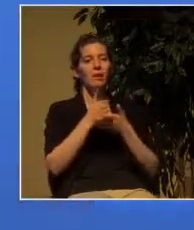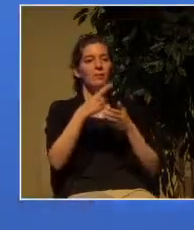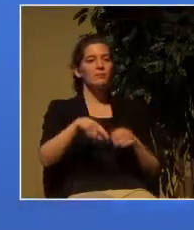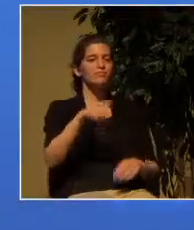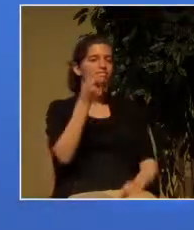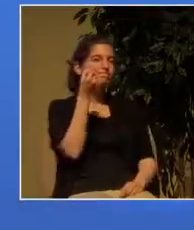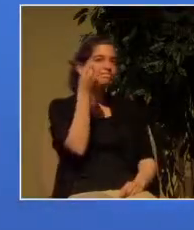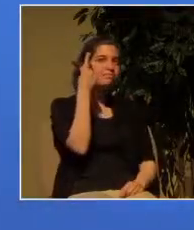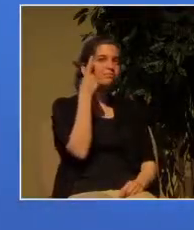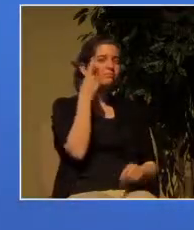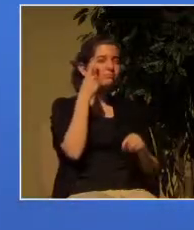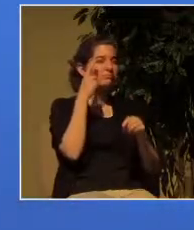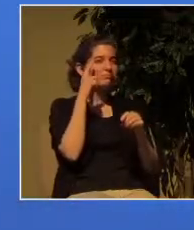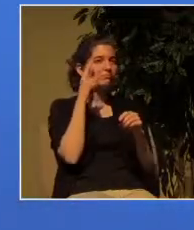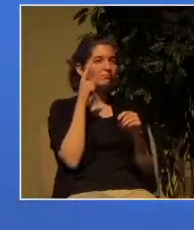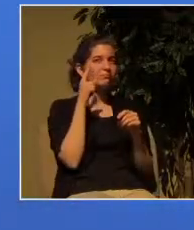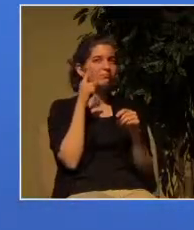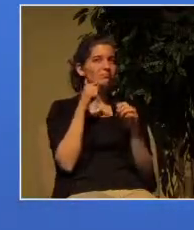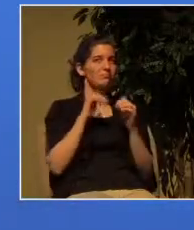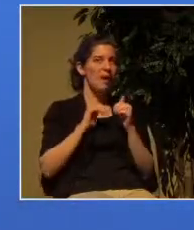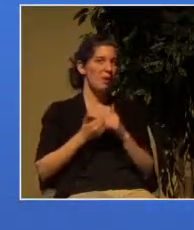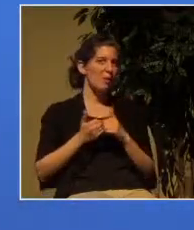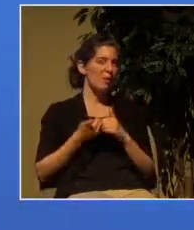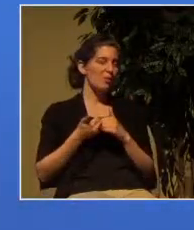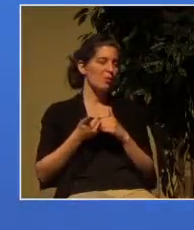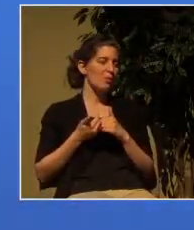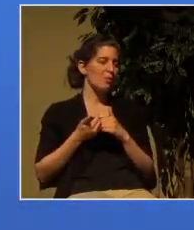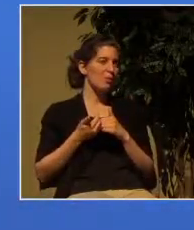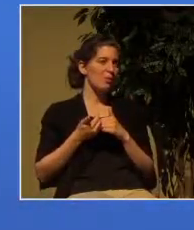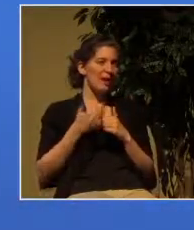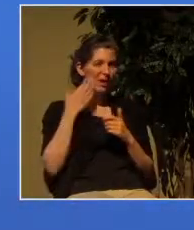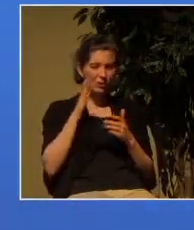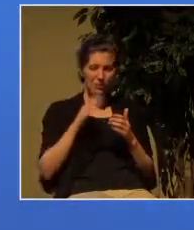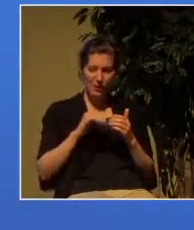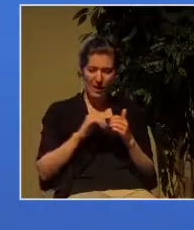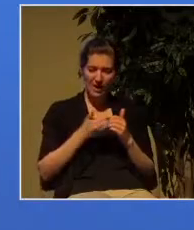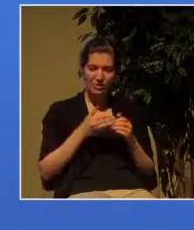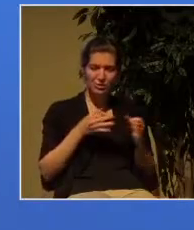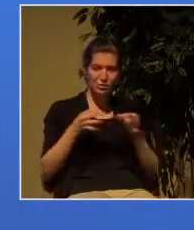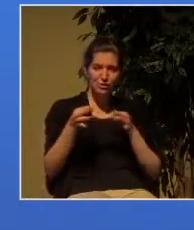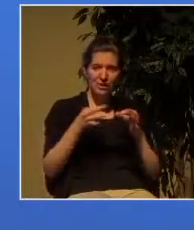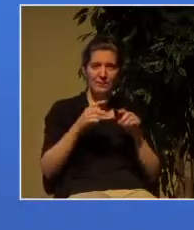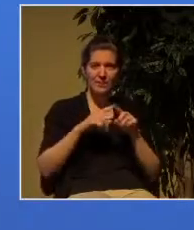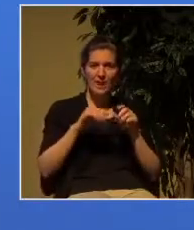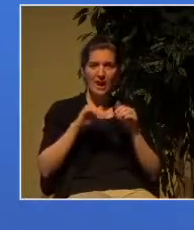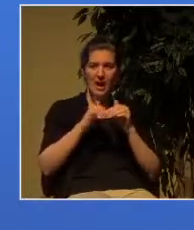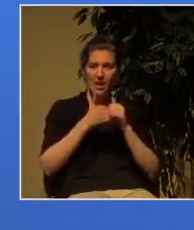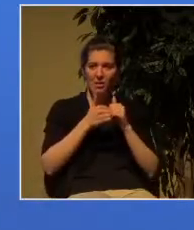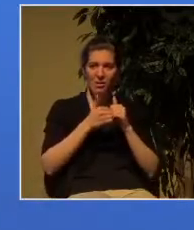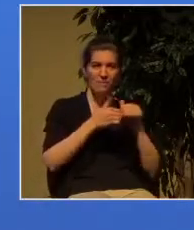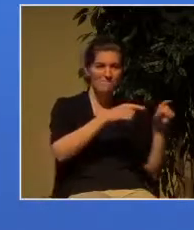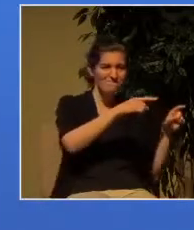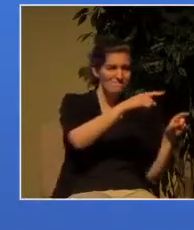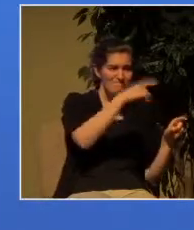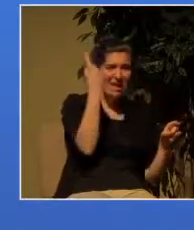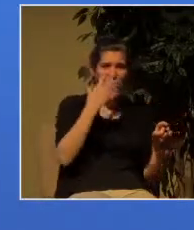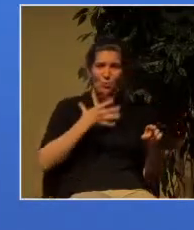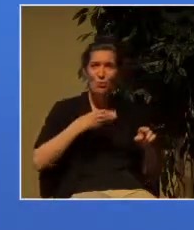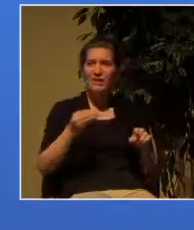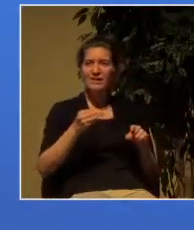on just how I don't know how to describe it just how black and white scripture